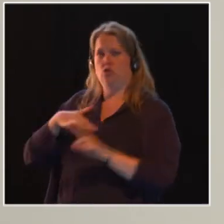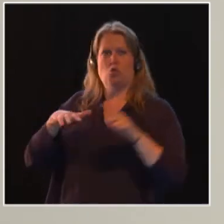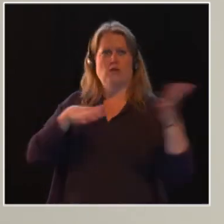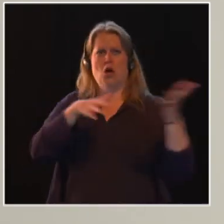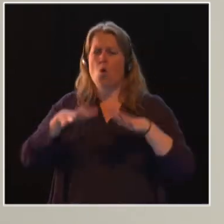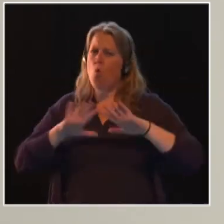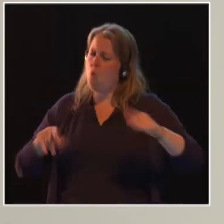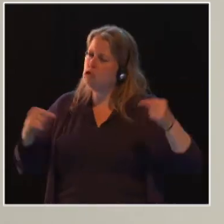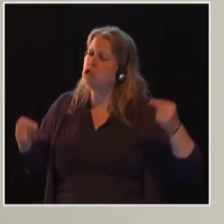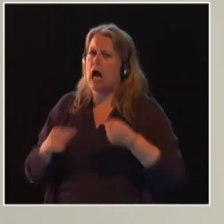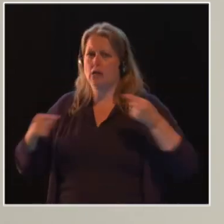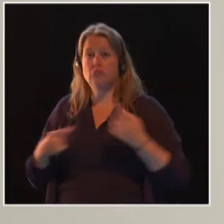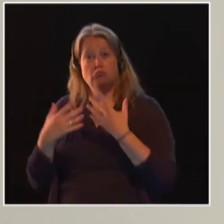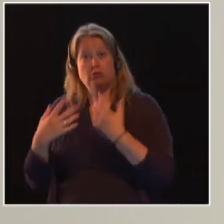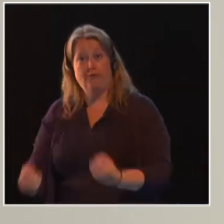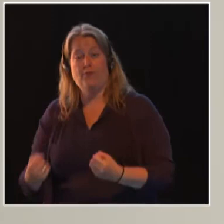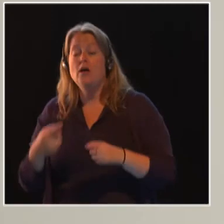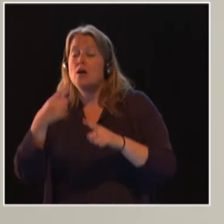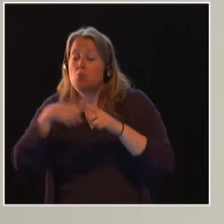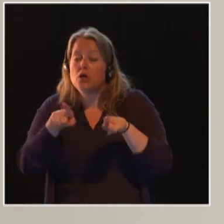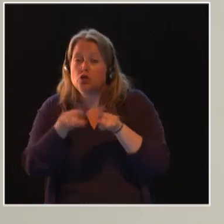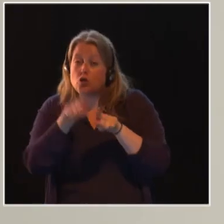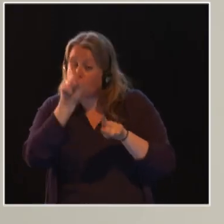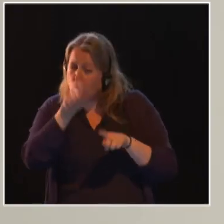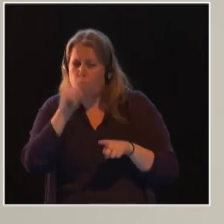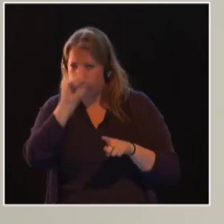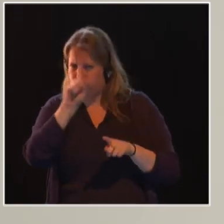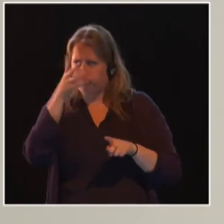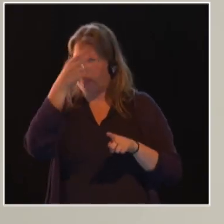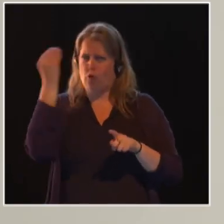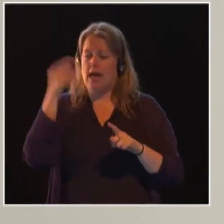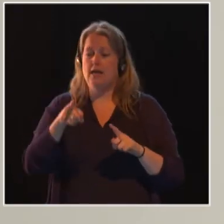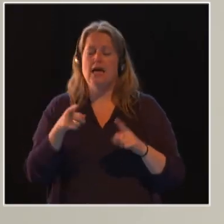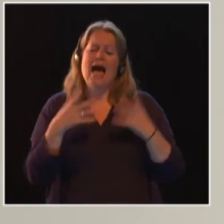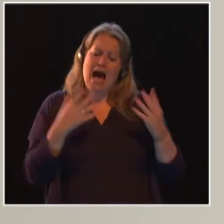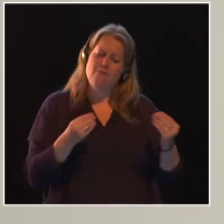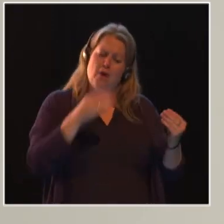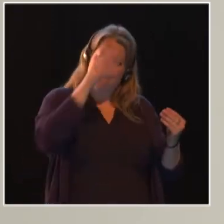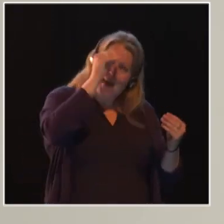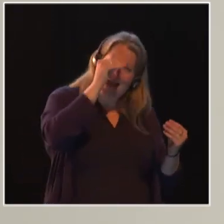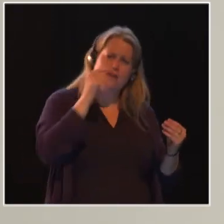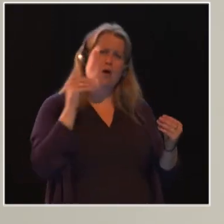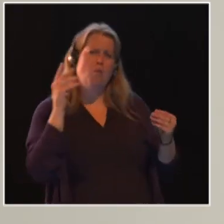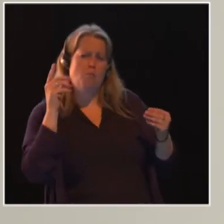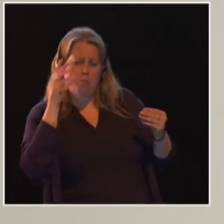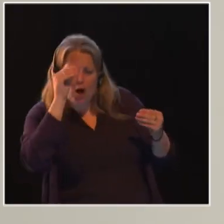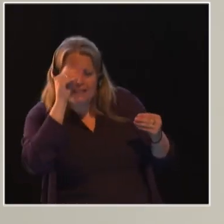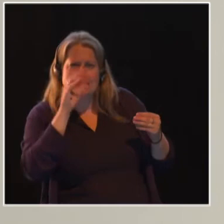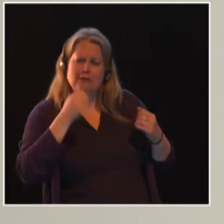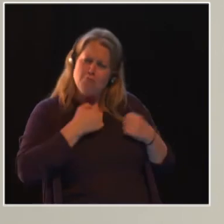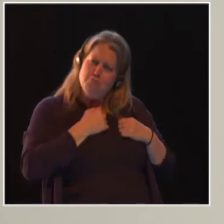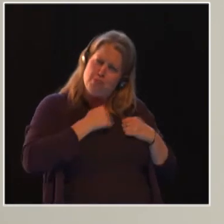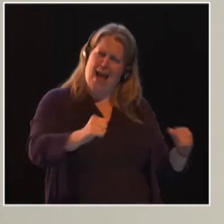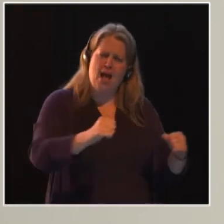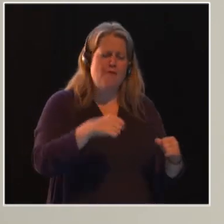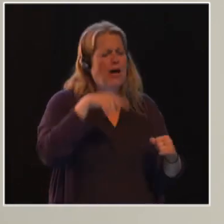And let's also not forget in our conversations the brave men and boys who are helping to kick the cultural